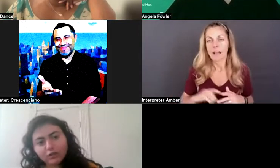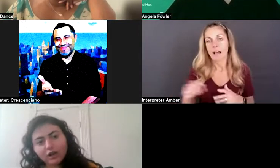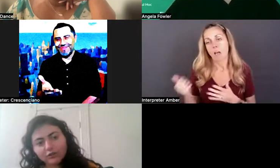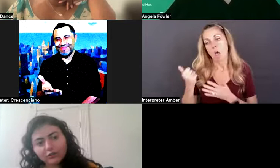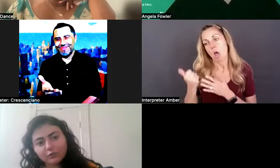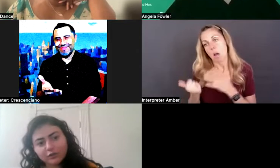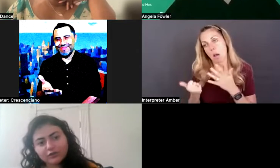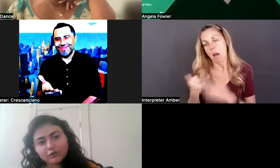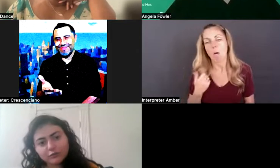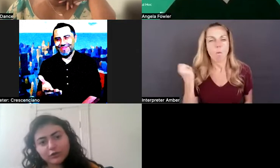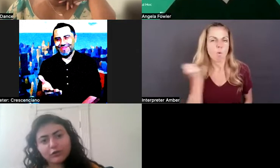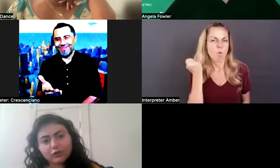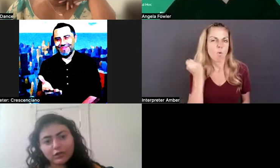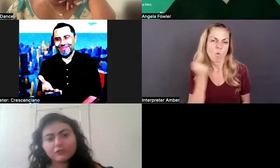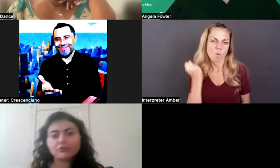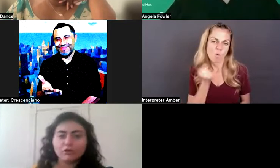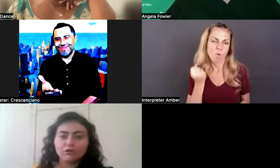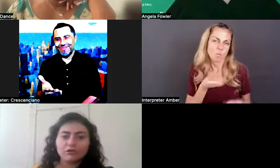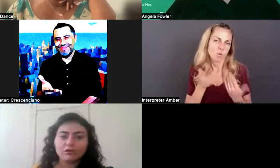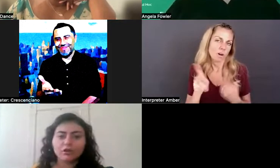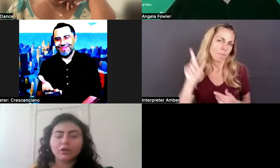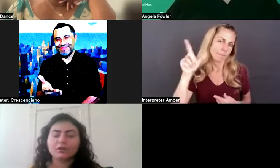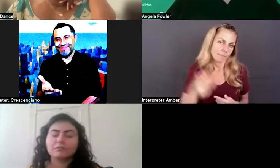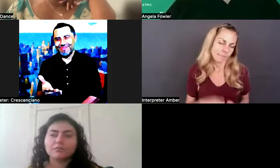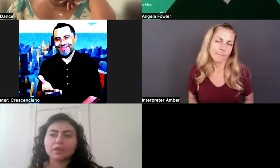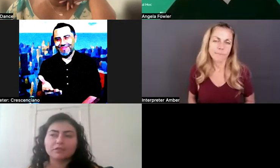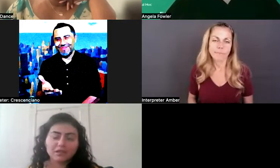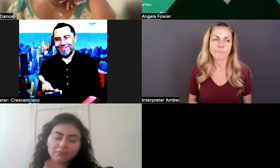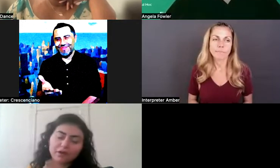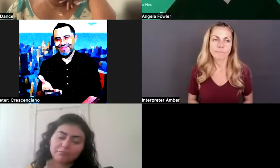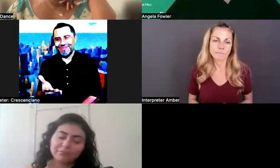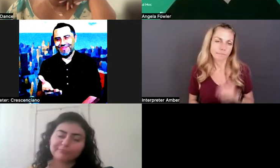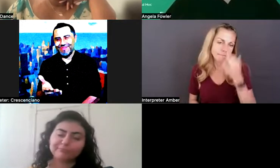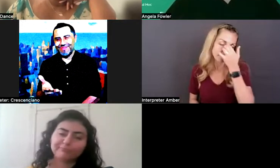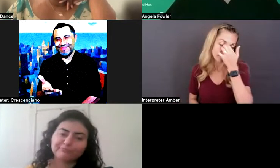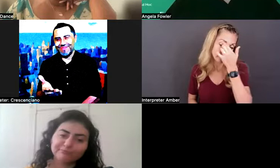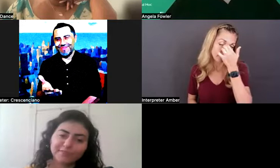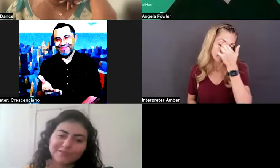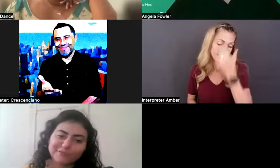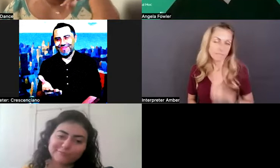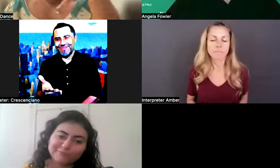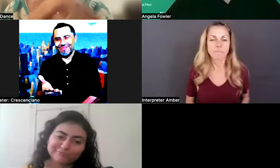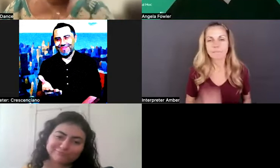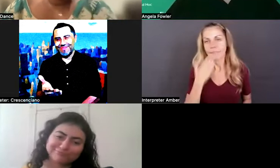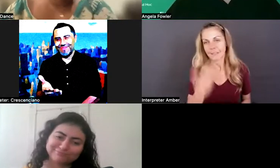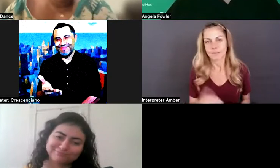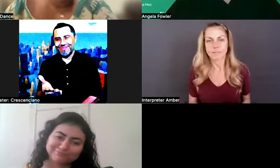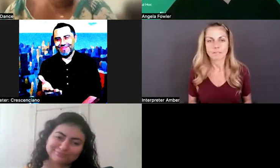other ones to bring on later on, um, as they come up. Thank you.